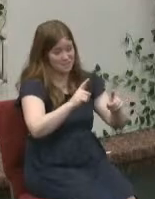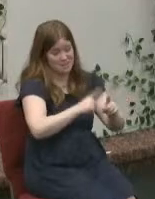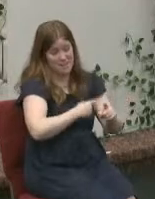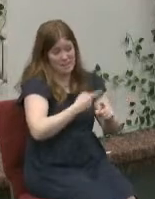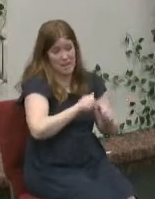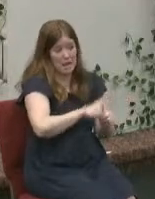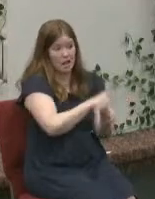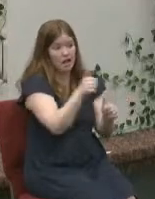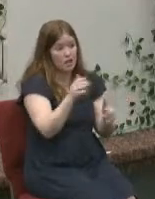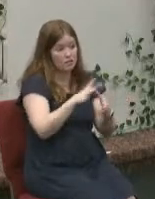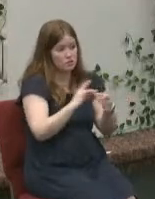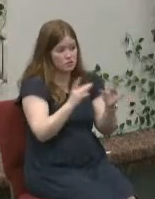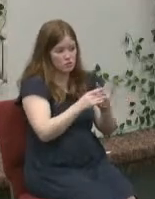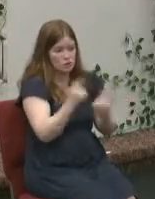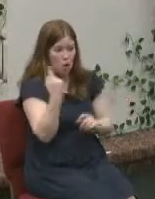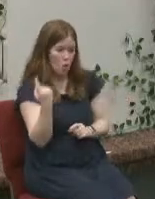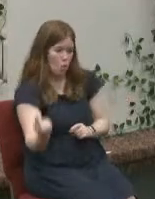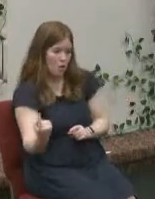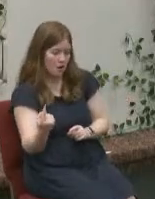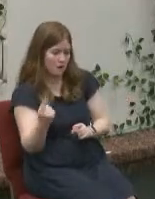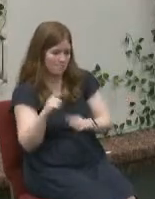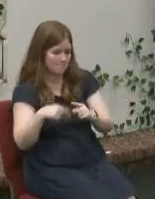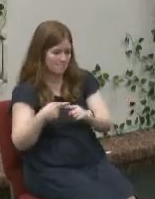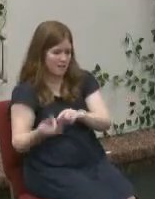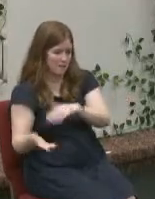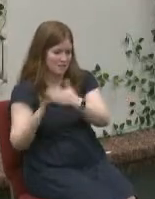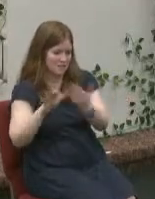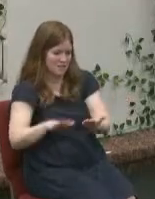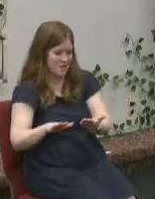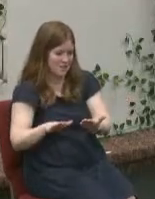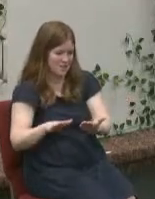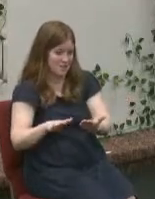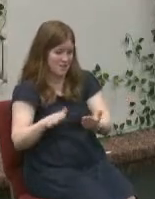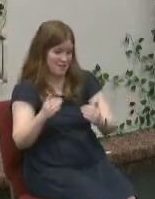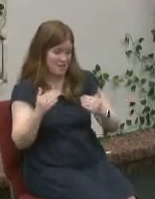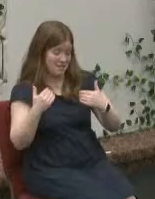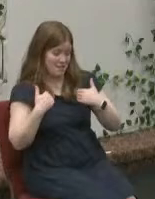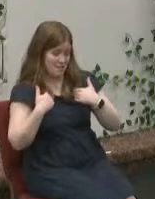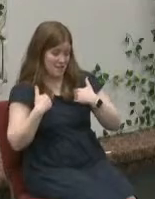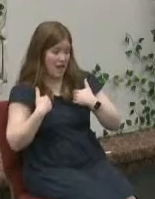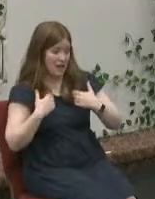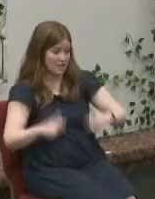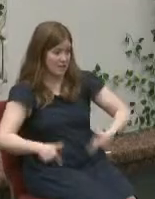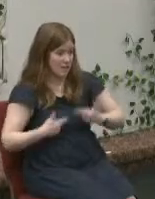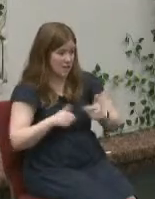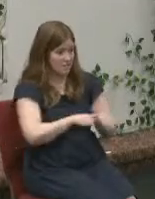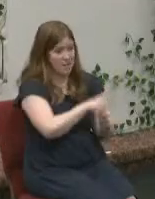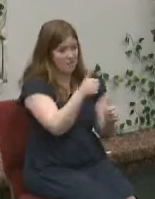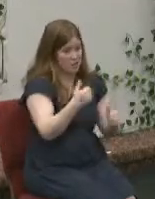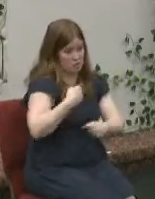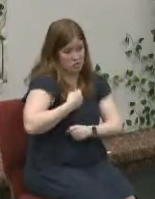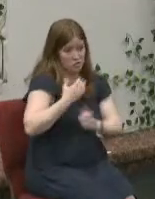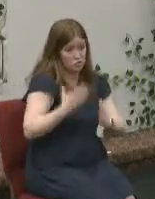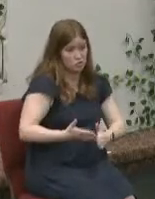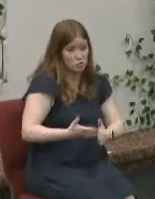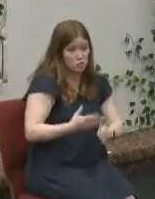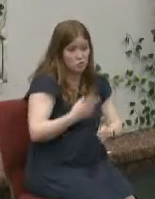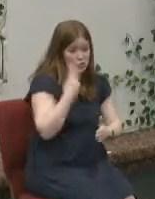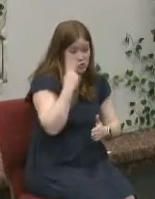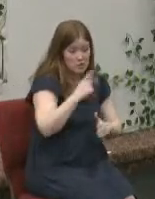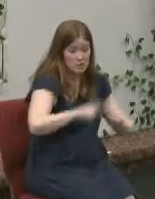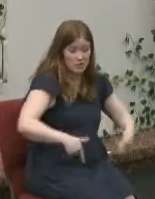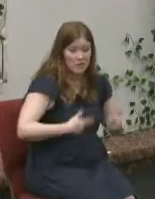that one is about death when they think they have life and one is about life when they think they have death you see god's story shakes